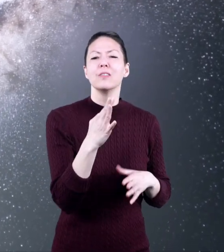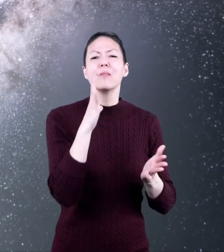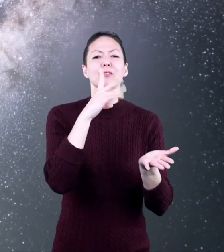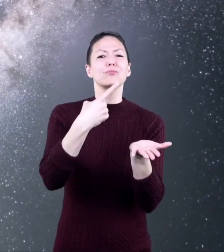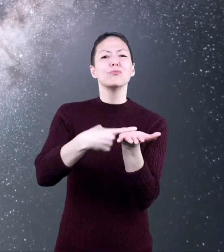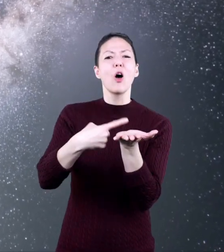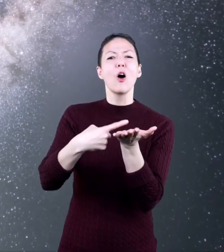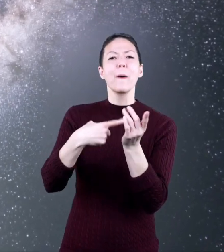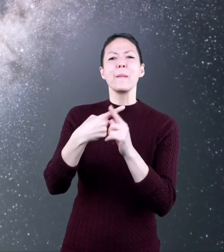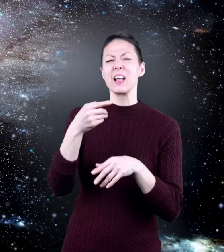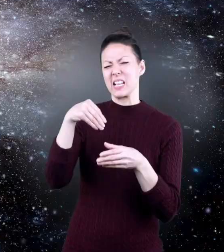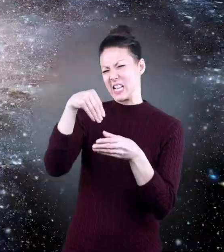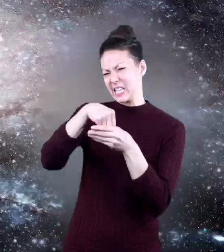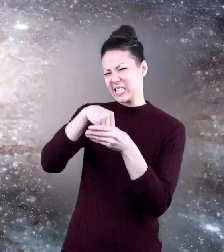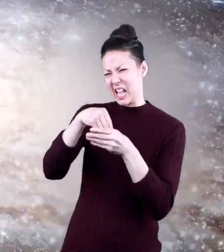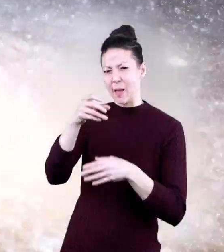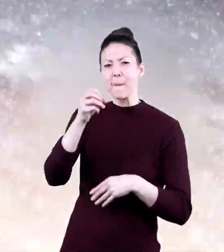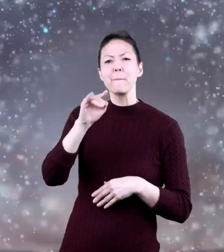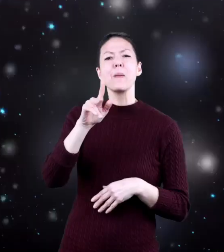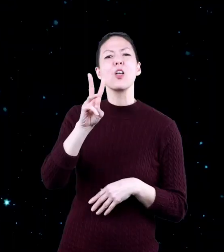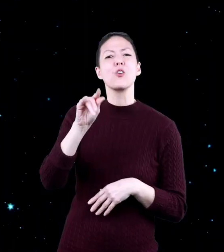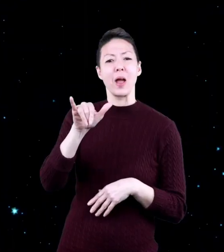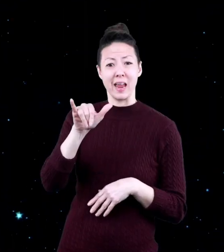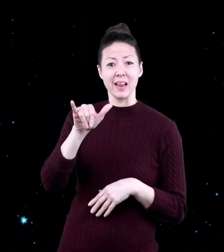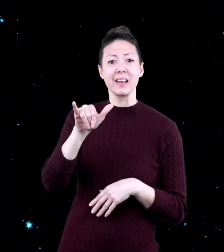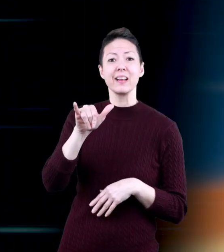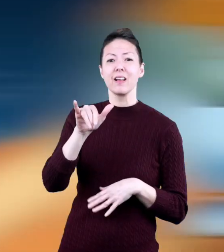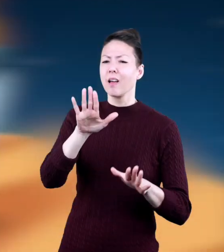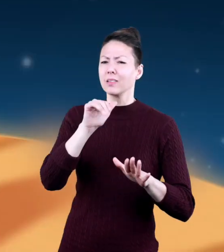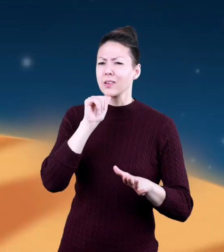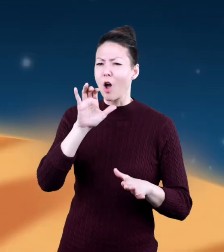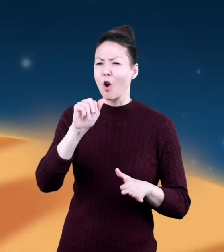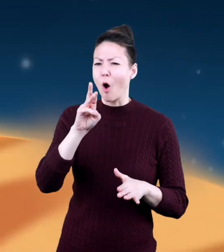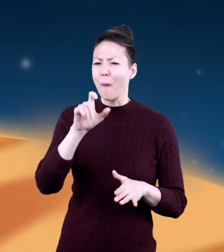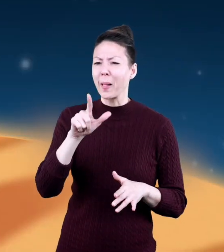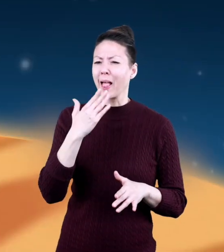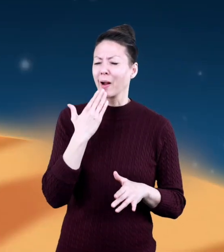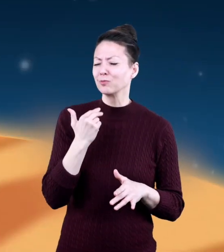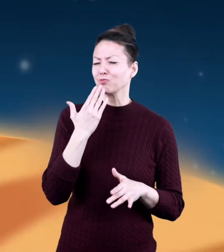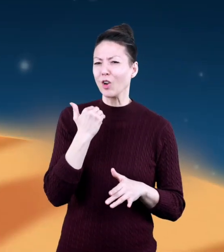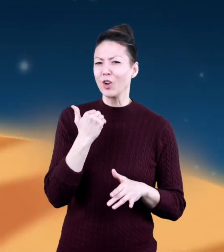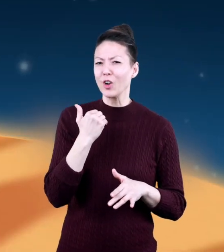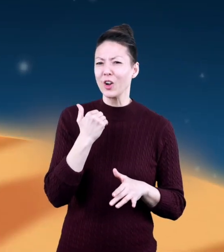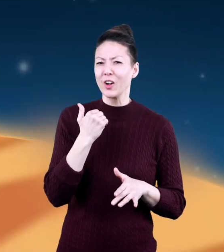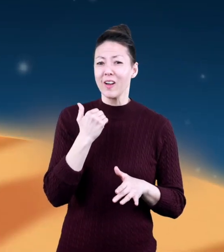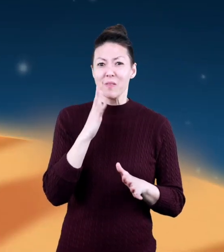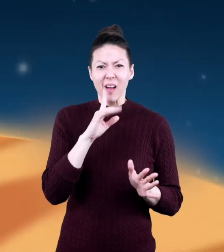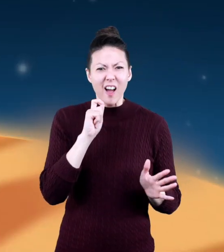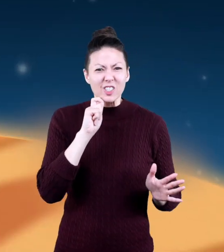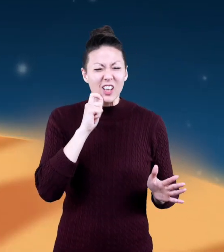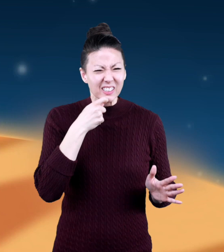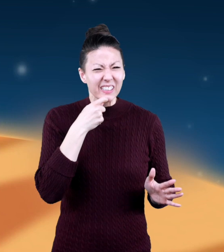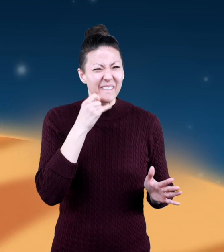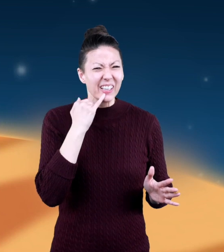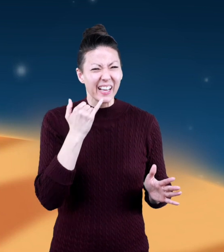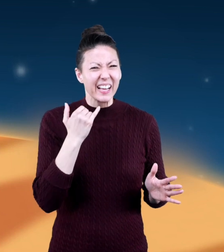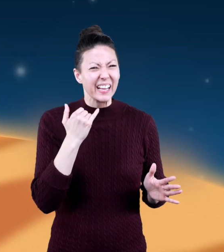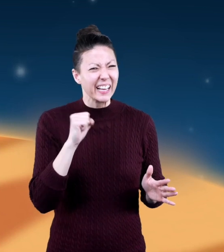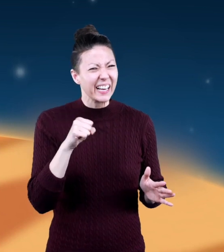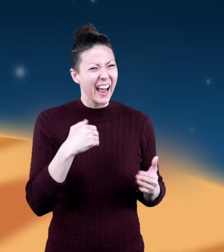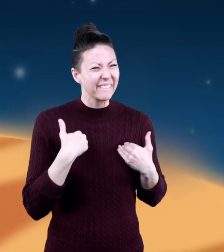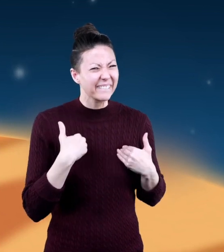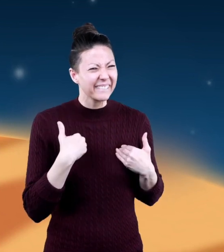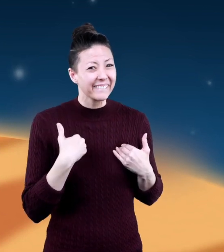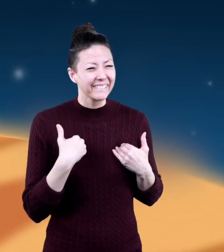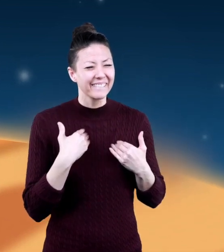Let's talk about what's inside the Milky Way. And no, it's not caramel, but that would be super awesome.